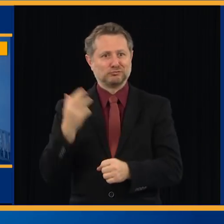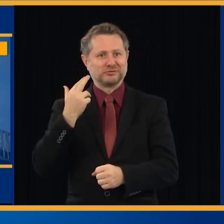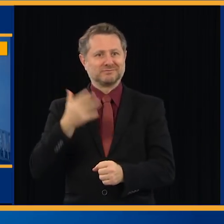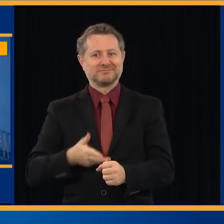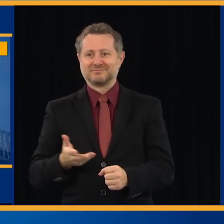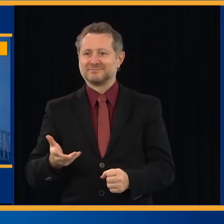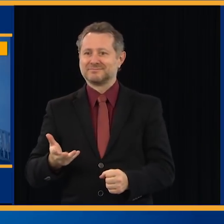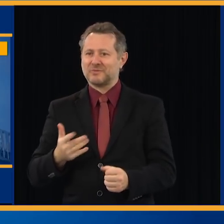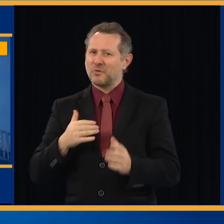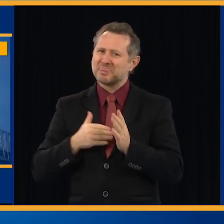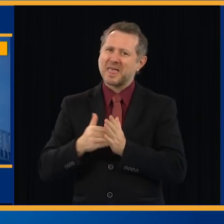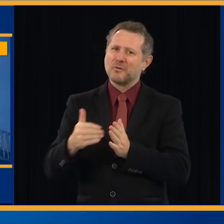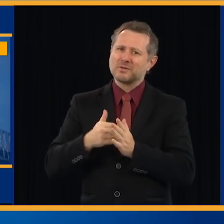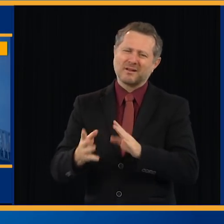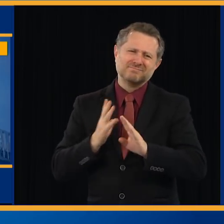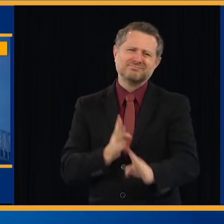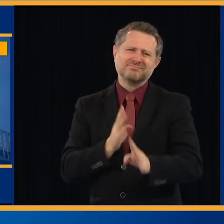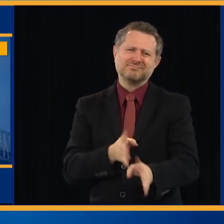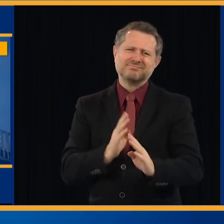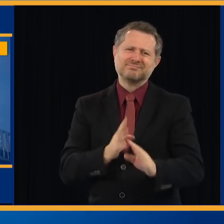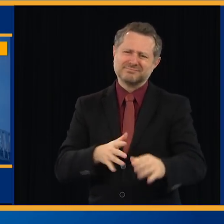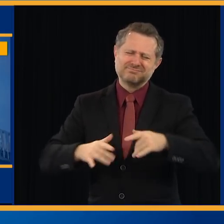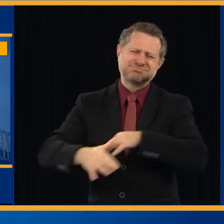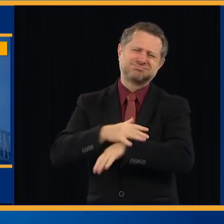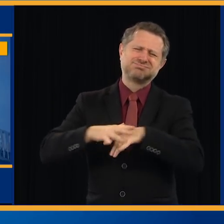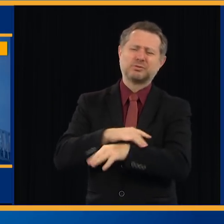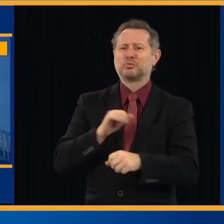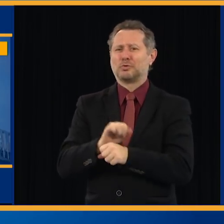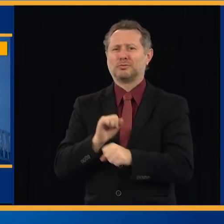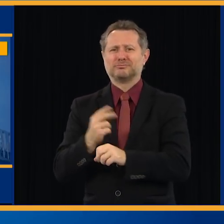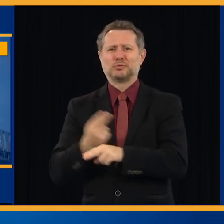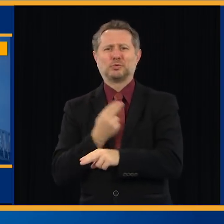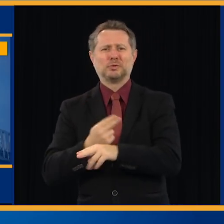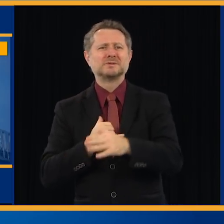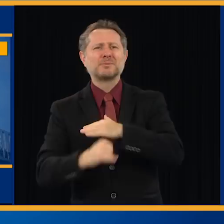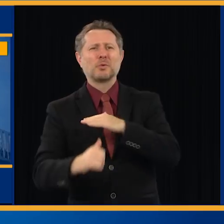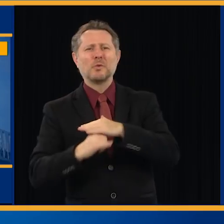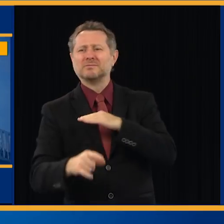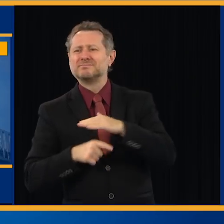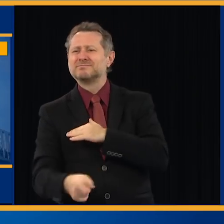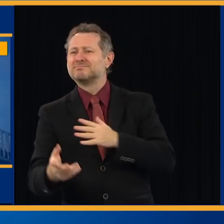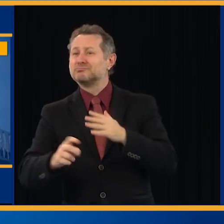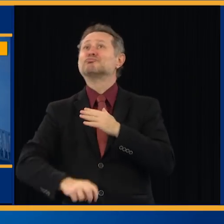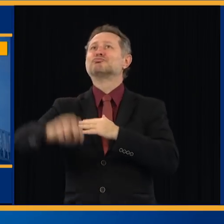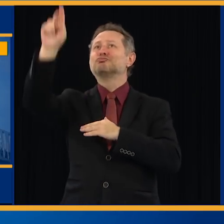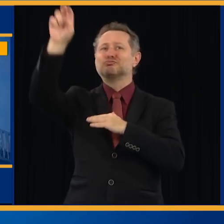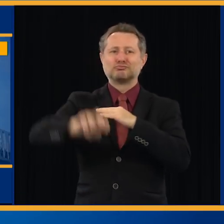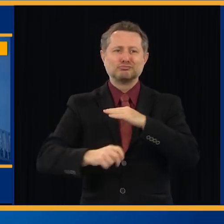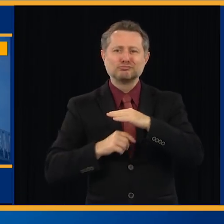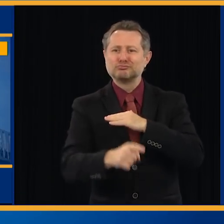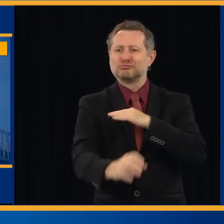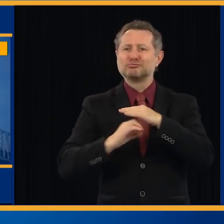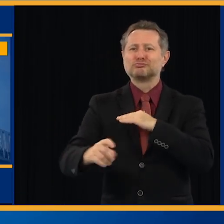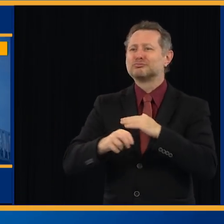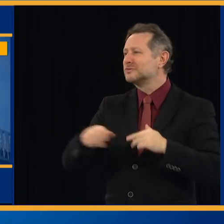thousands of people going through these subway stations, these turnstiles, and these buses,